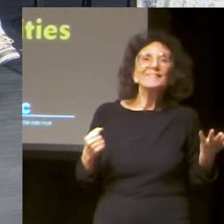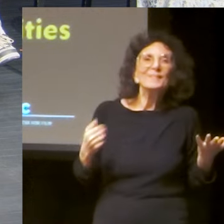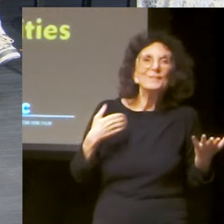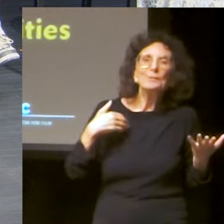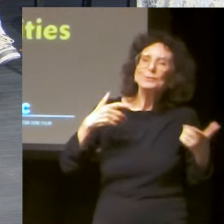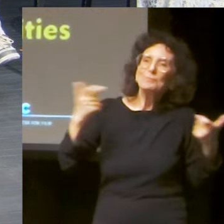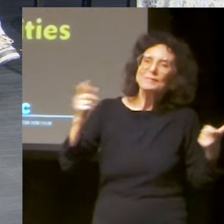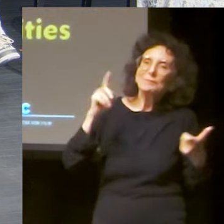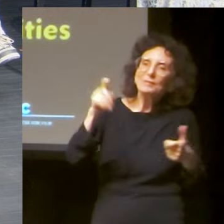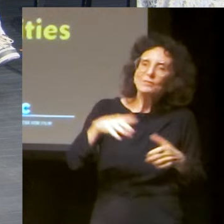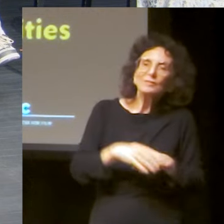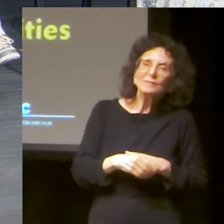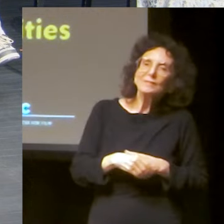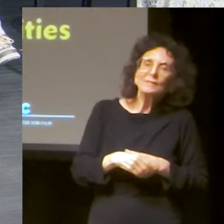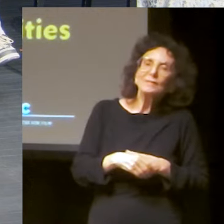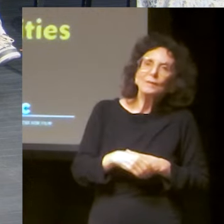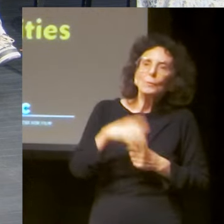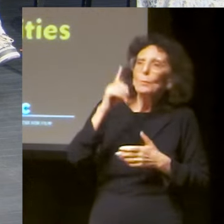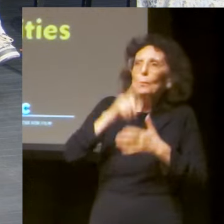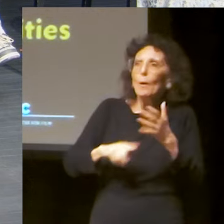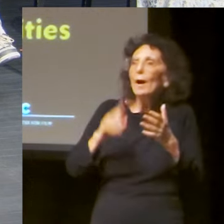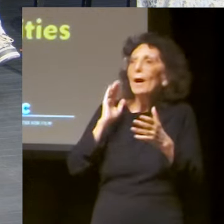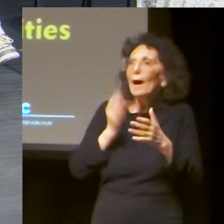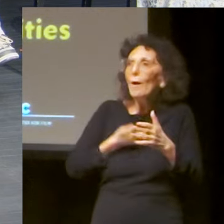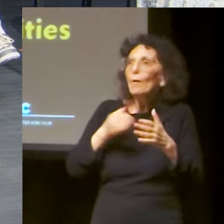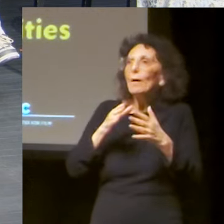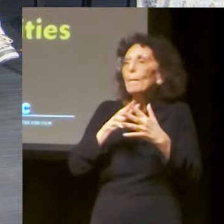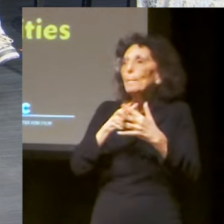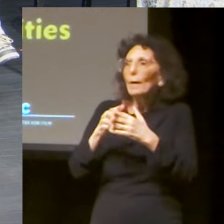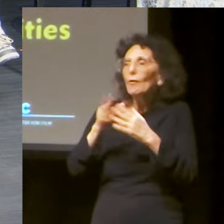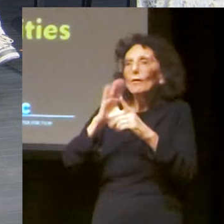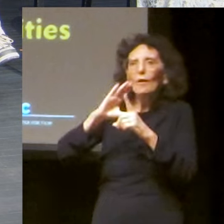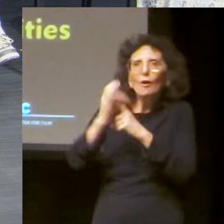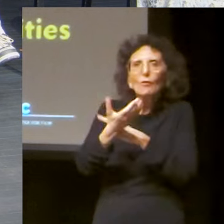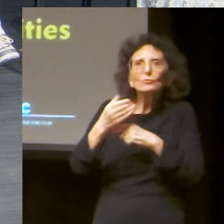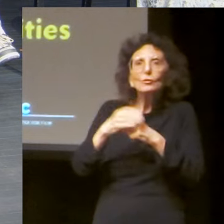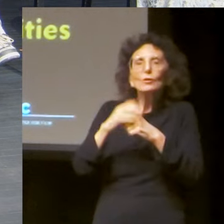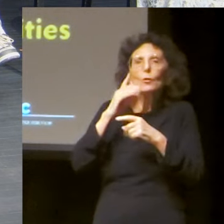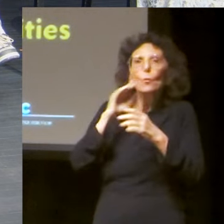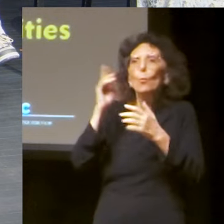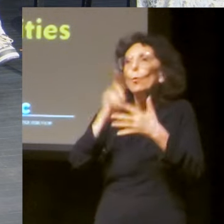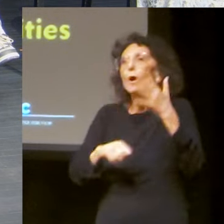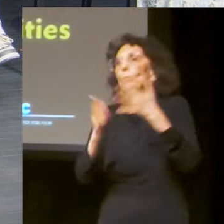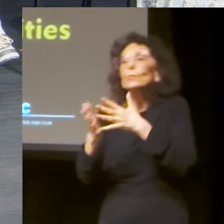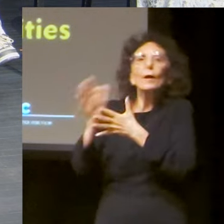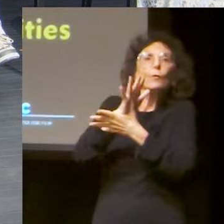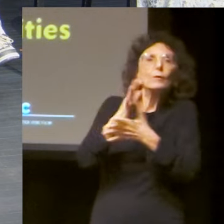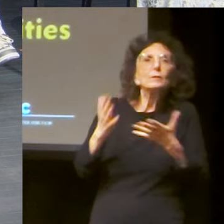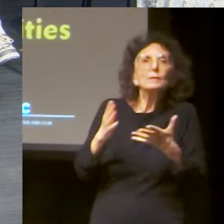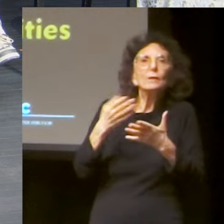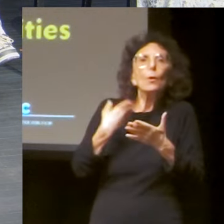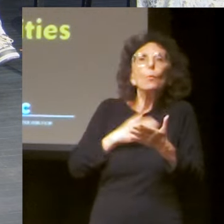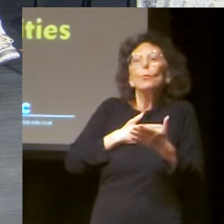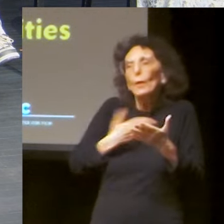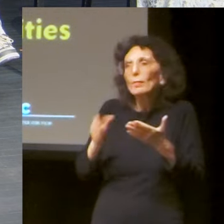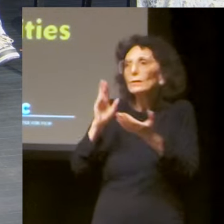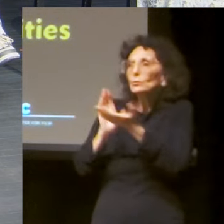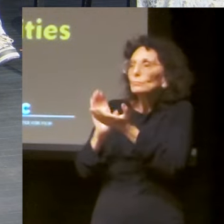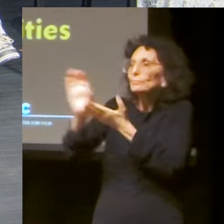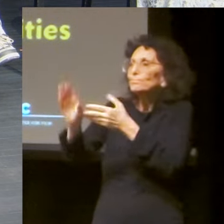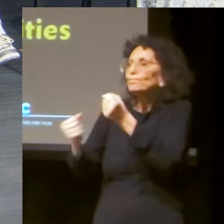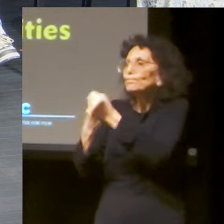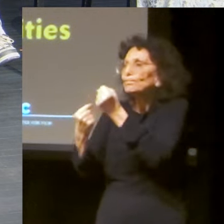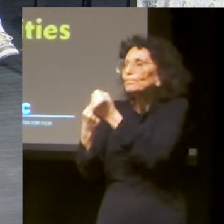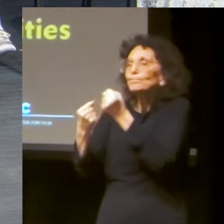that, and, and the degree to which you felt supported in that endeavor, I think that those are the questions about, you know, where, uh,